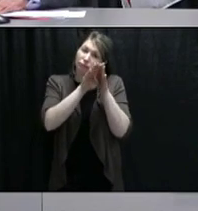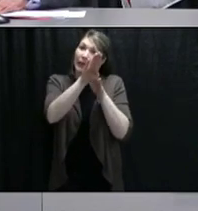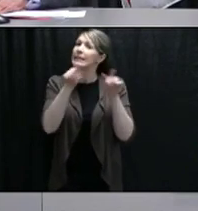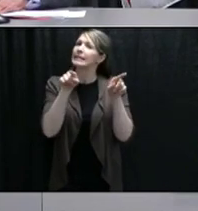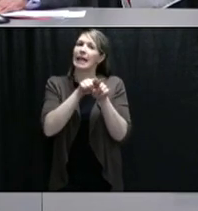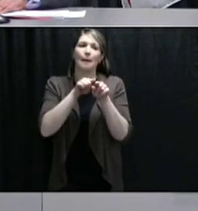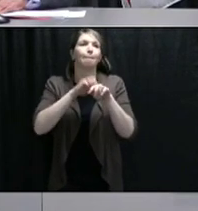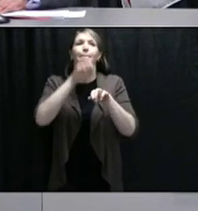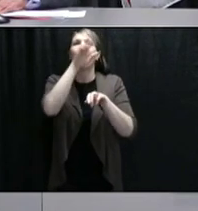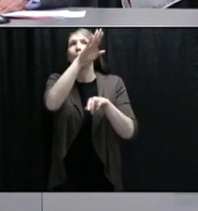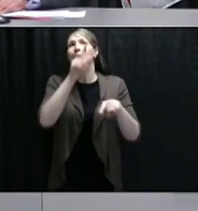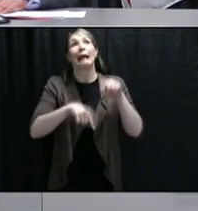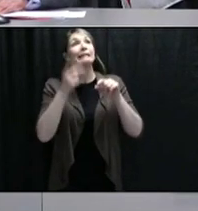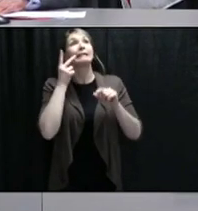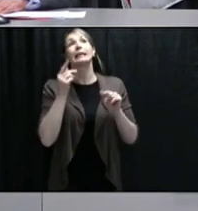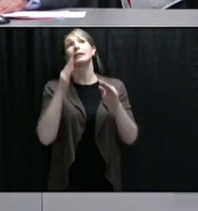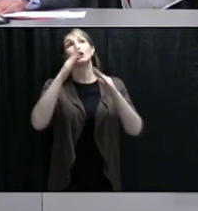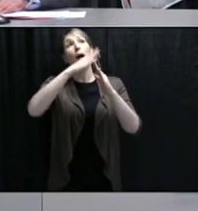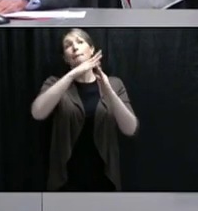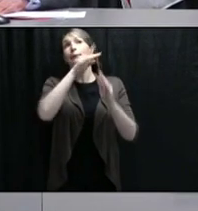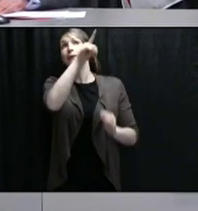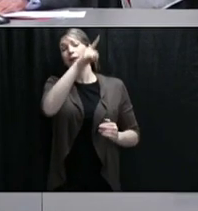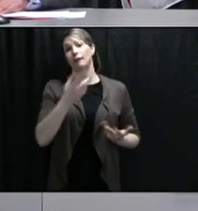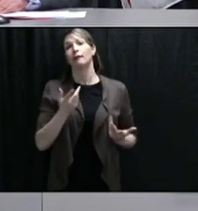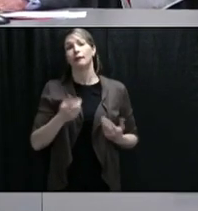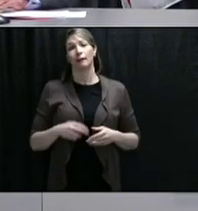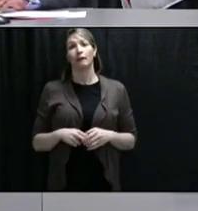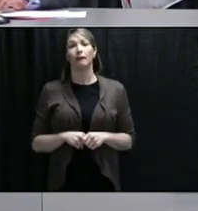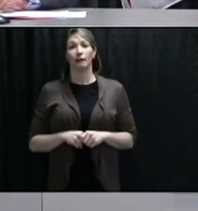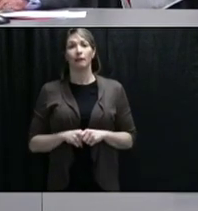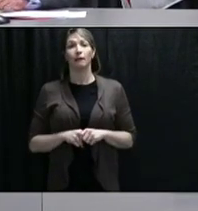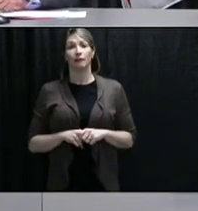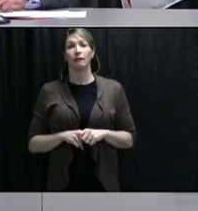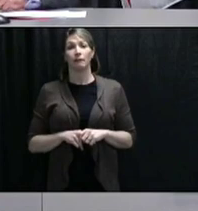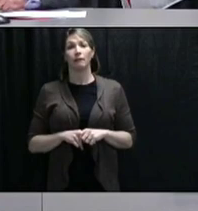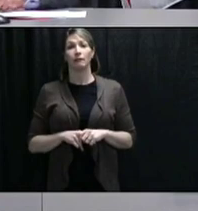Our next questions are from Peter Jackson of the Telegram. Please go ahead.